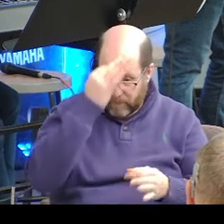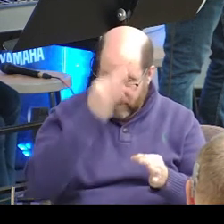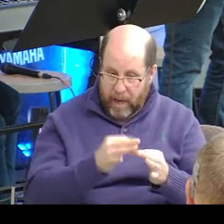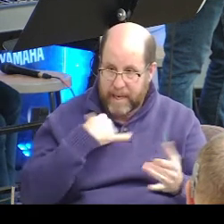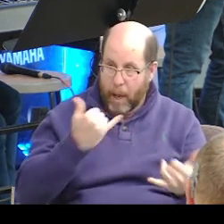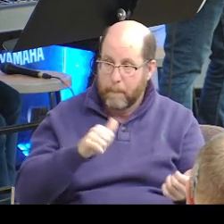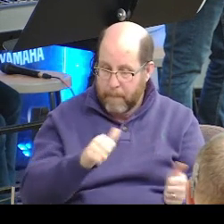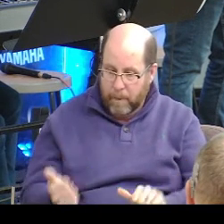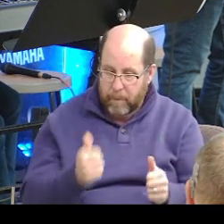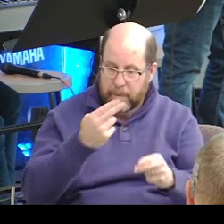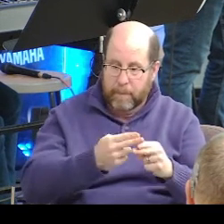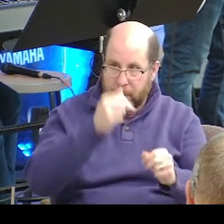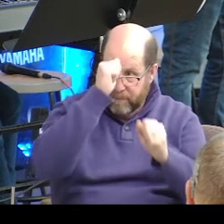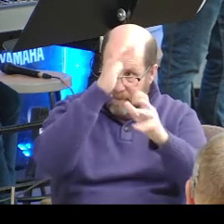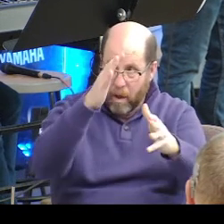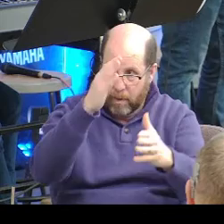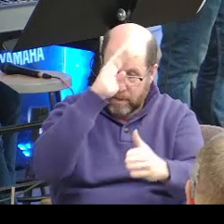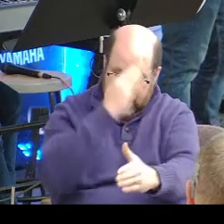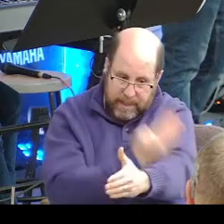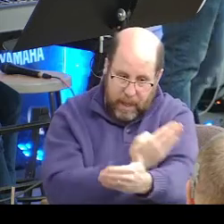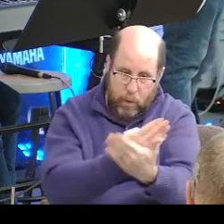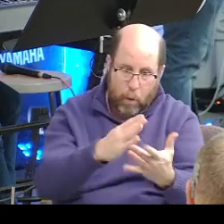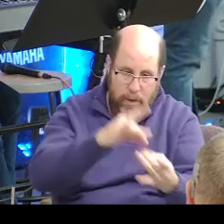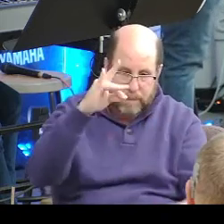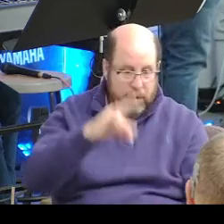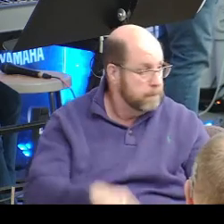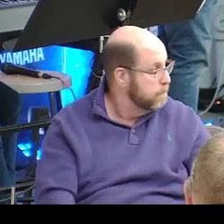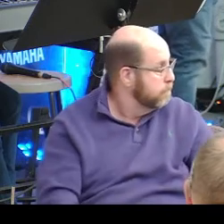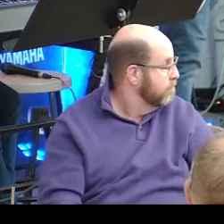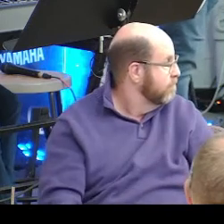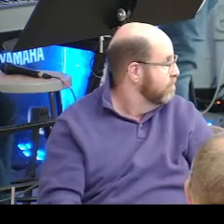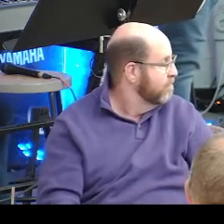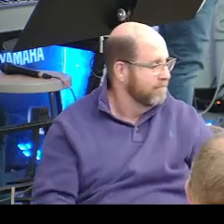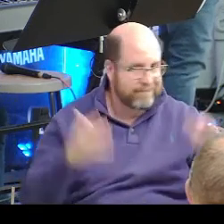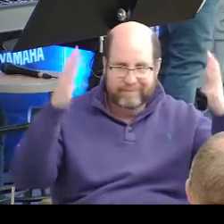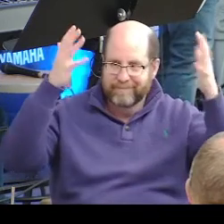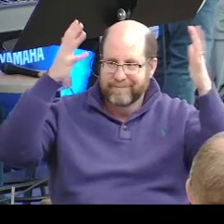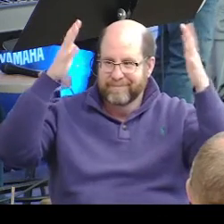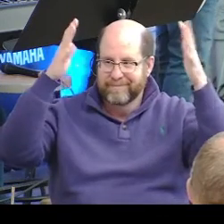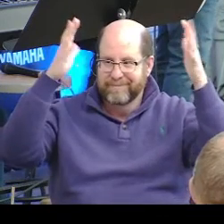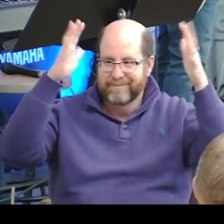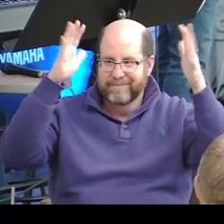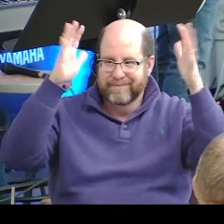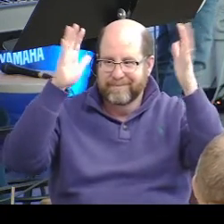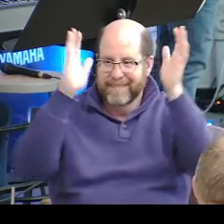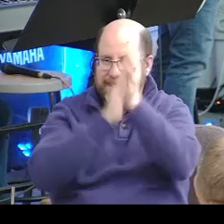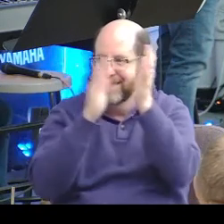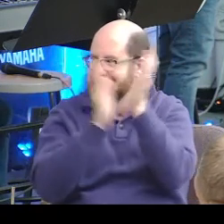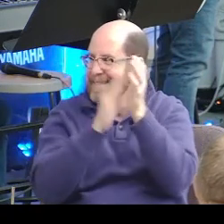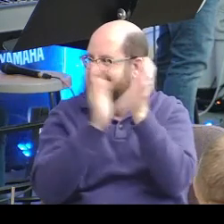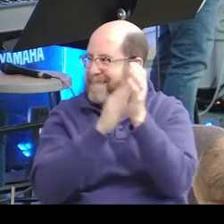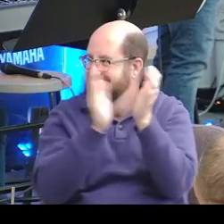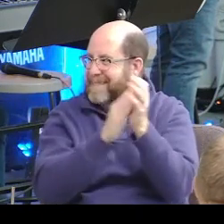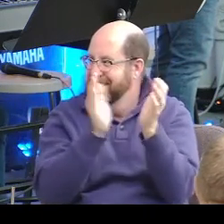now baptize you in the name of the father, the son, and the Holy spirit. Thank you. Thank you.